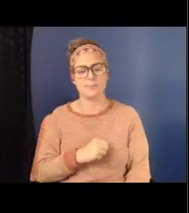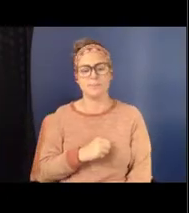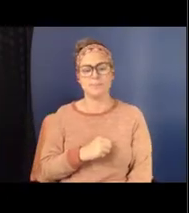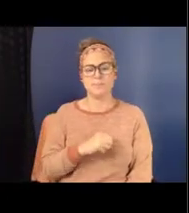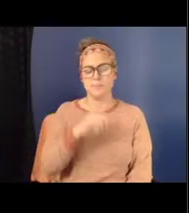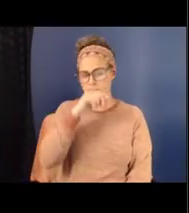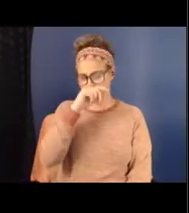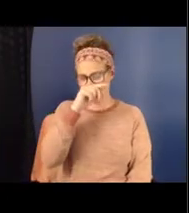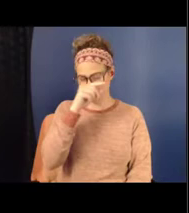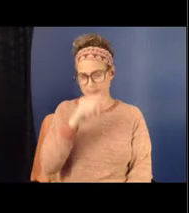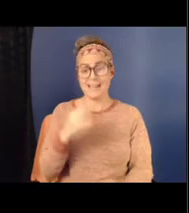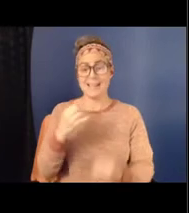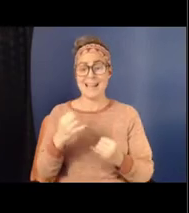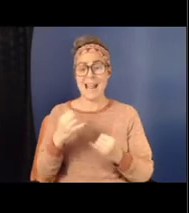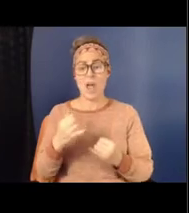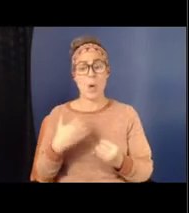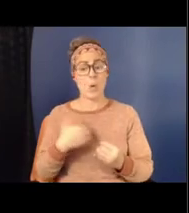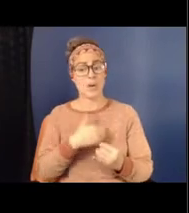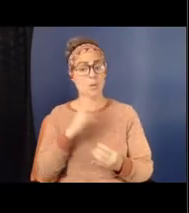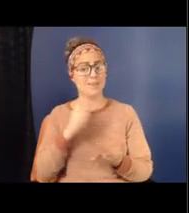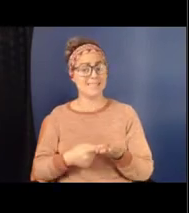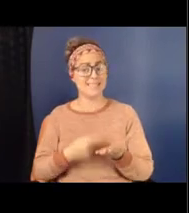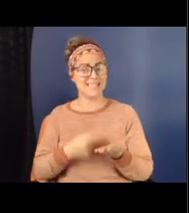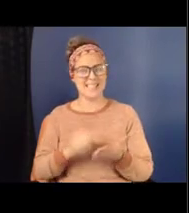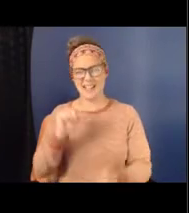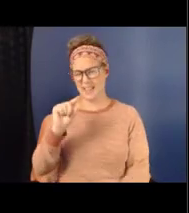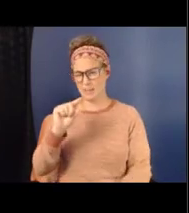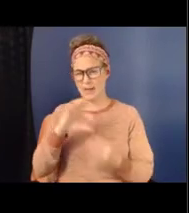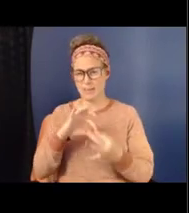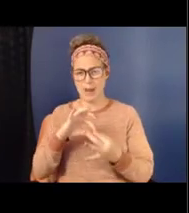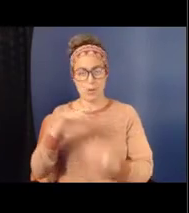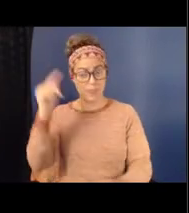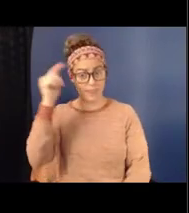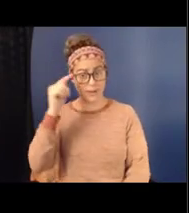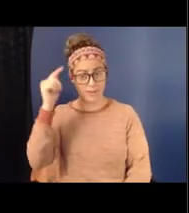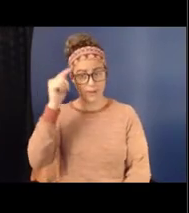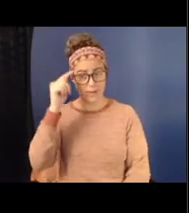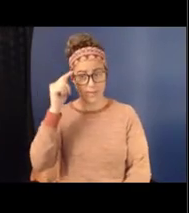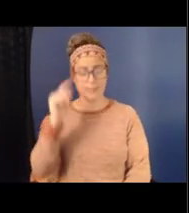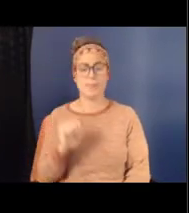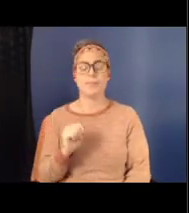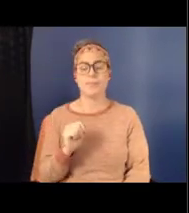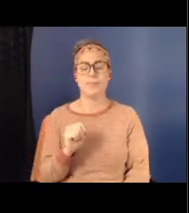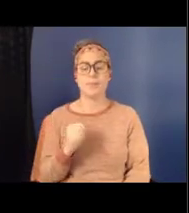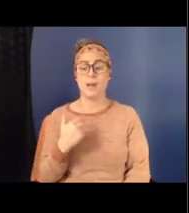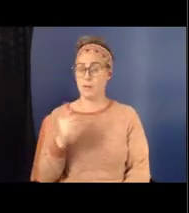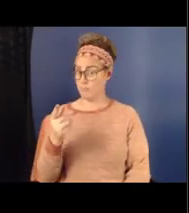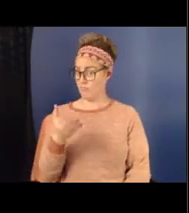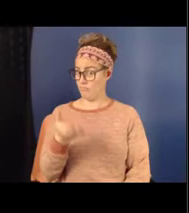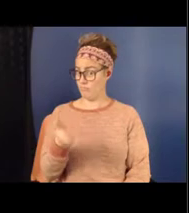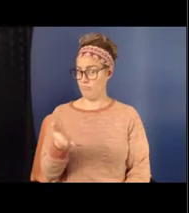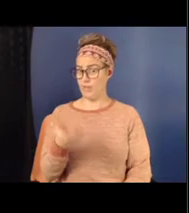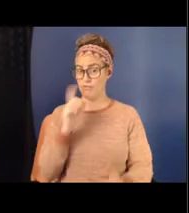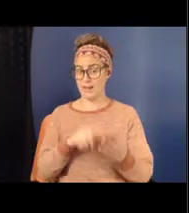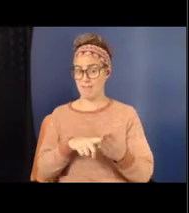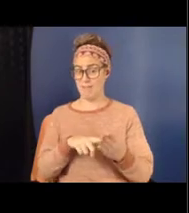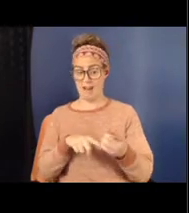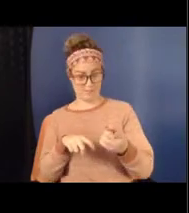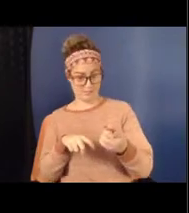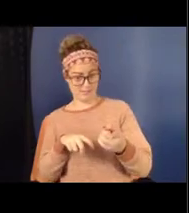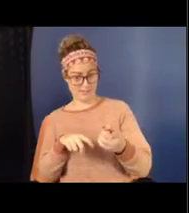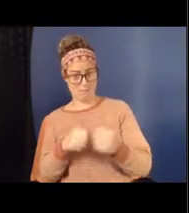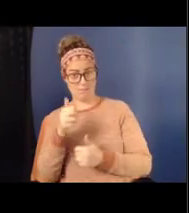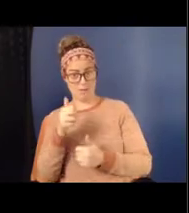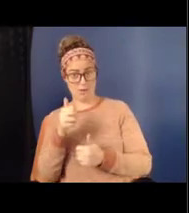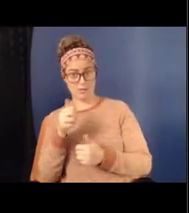we're going to talk a little bit about theory and recognizing that most of these behaviors of bullying and sexual harassment